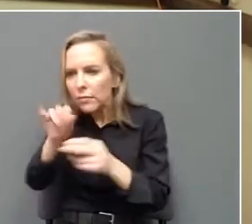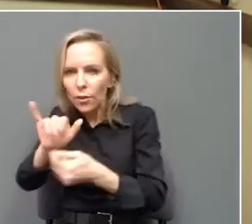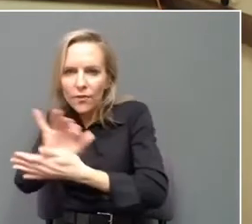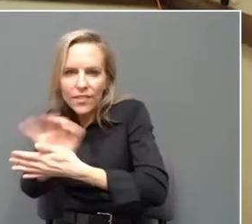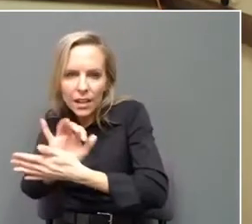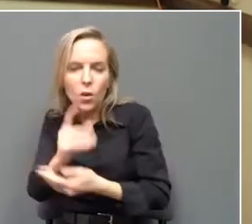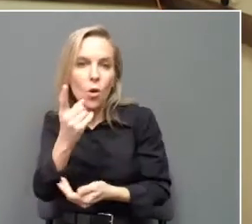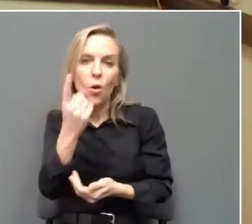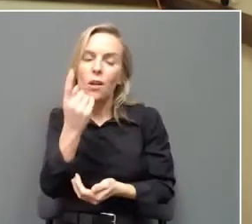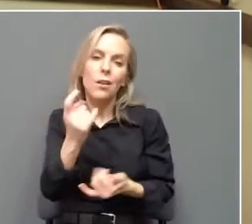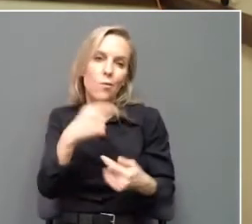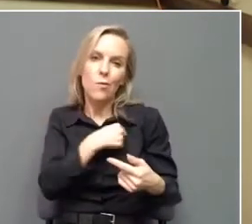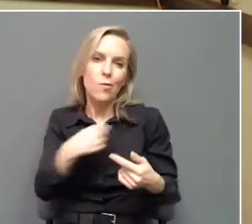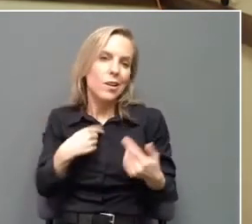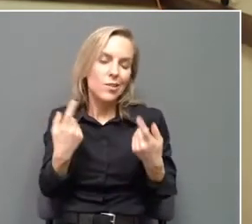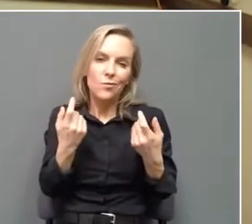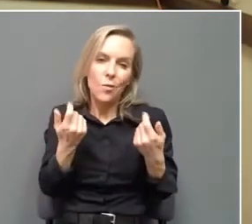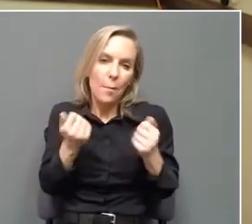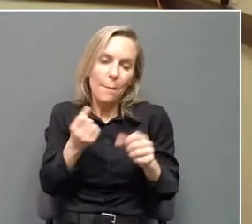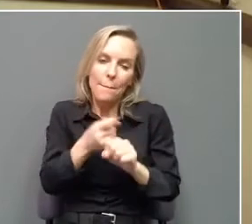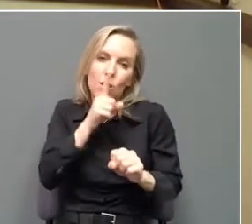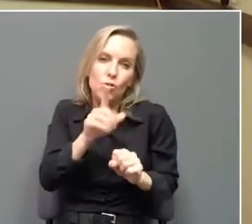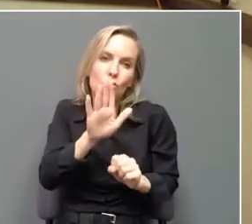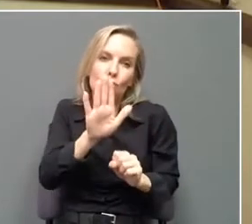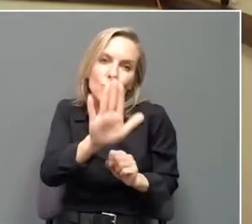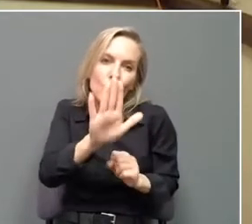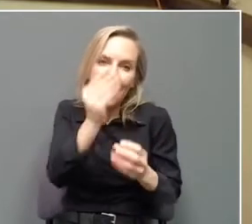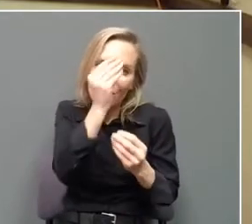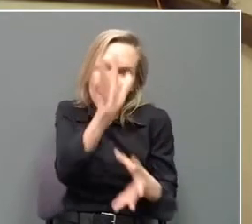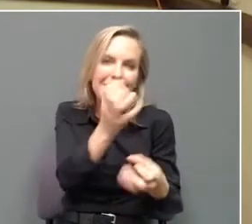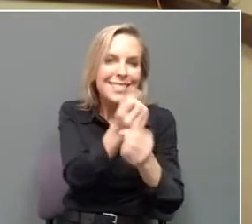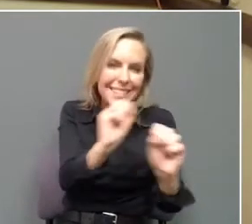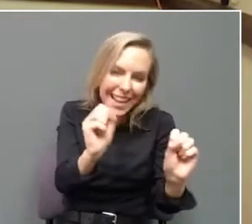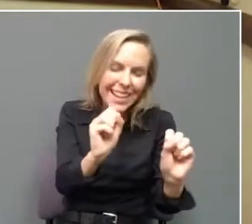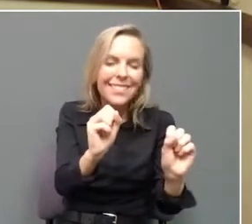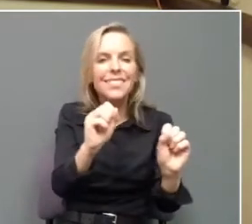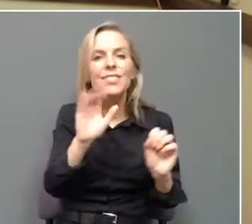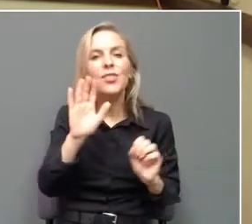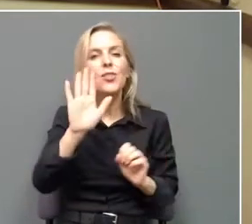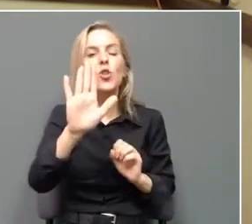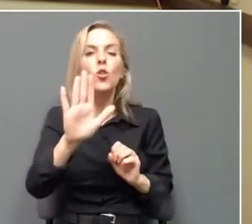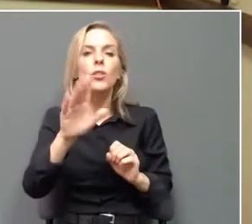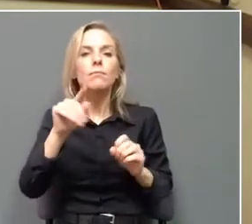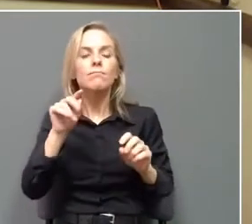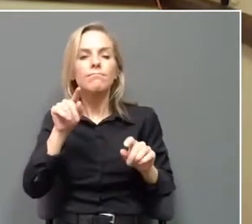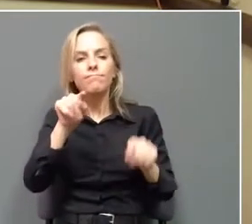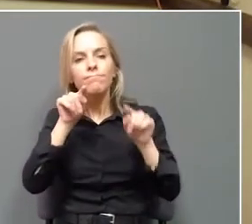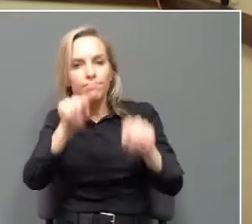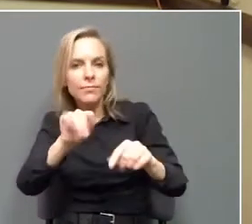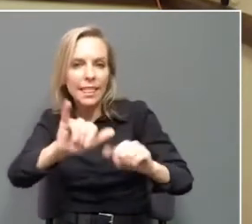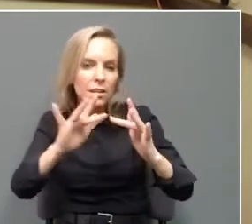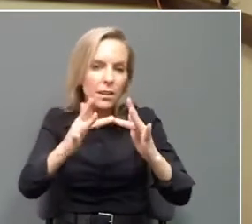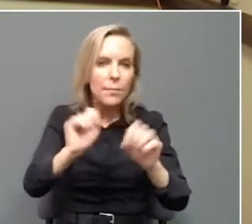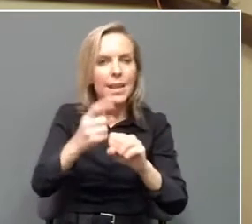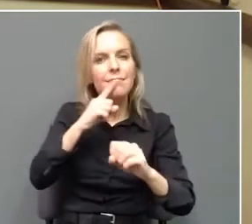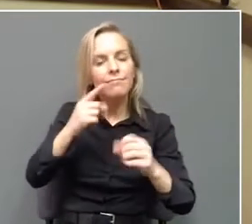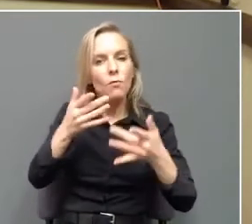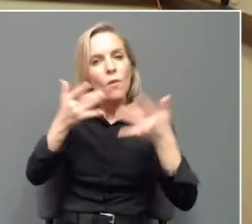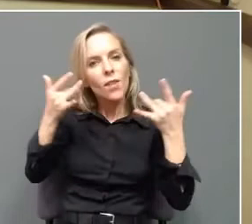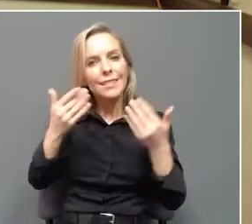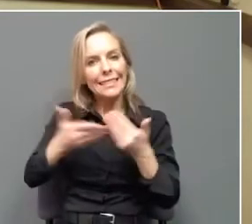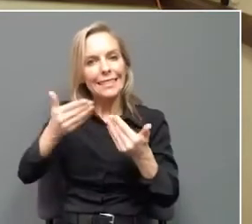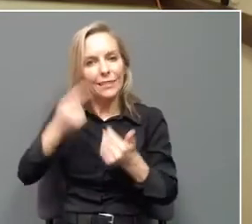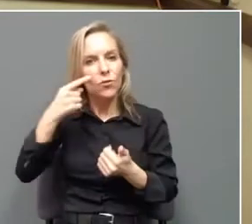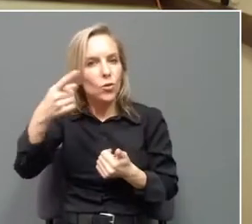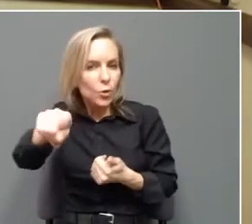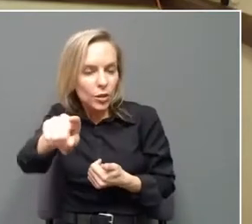to make sure we keep your information safe and make your user experience a little bit easier. Speaking of